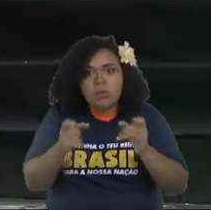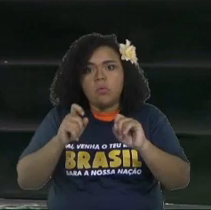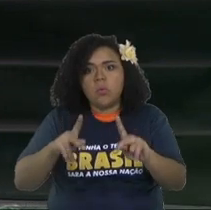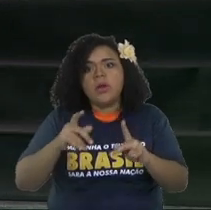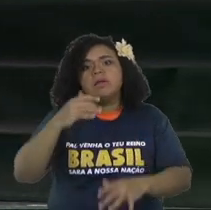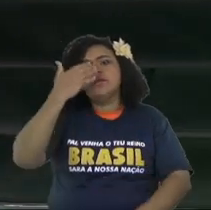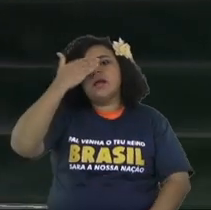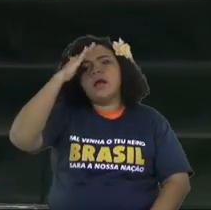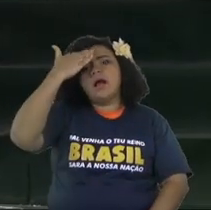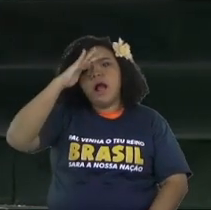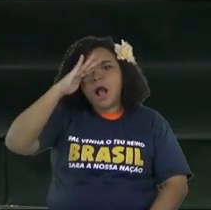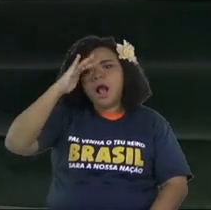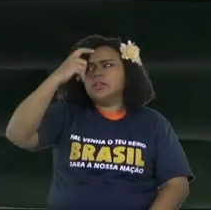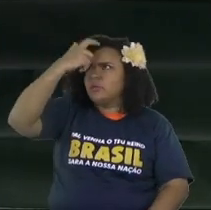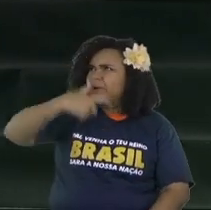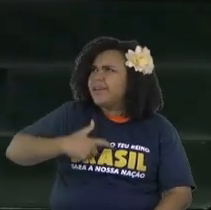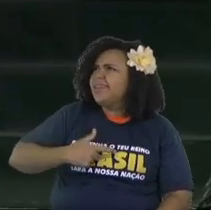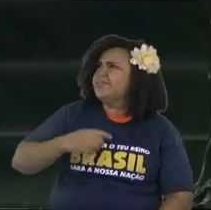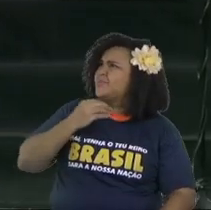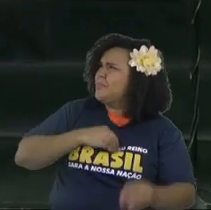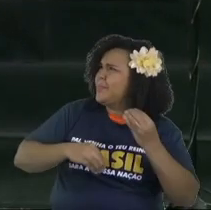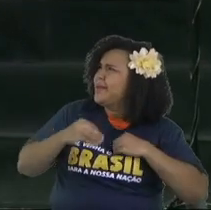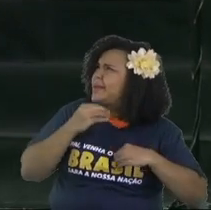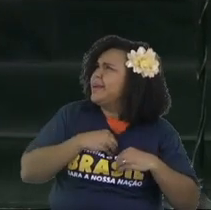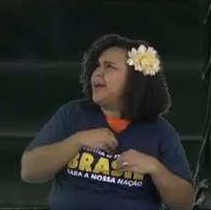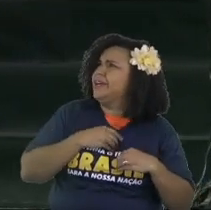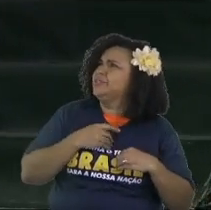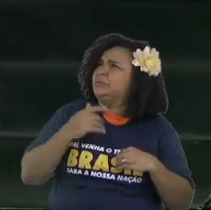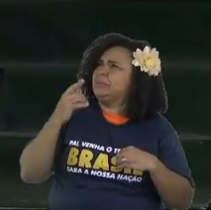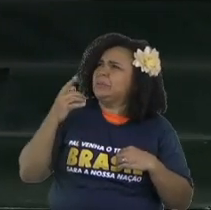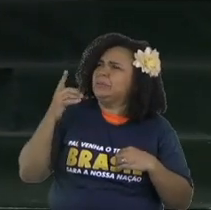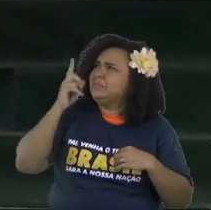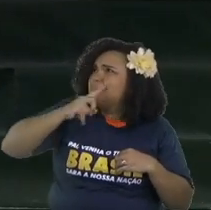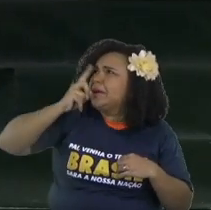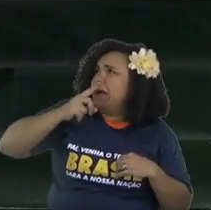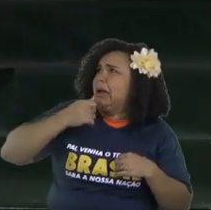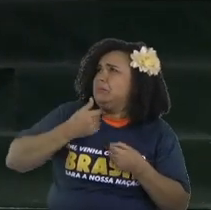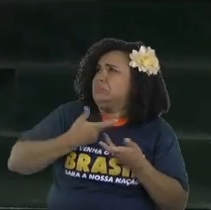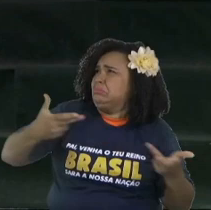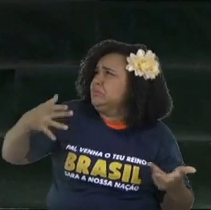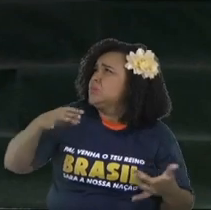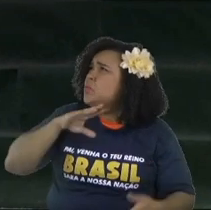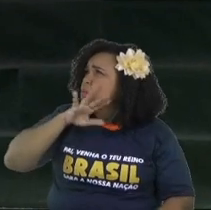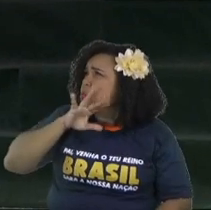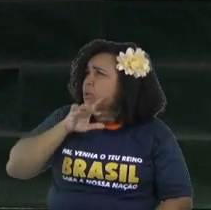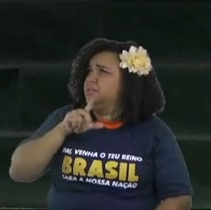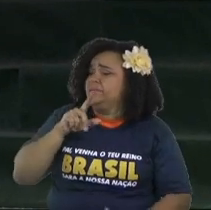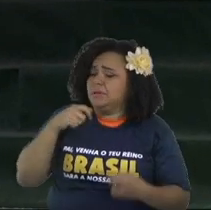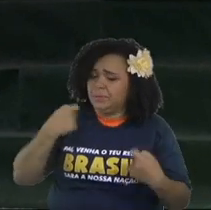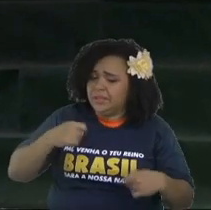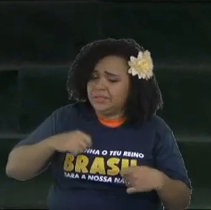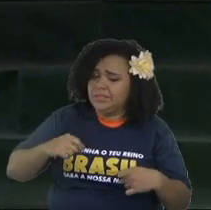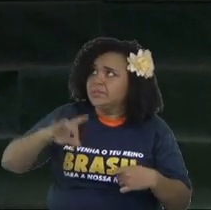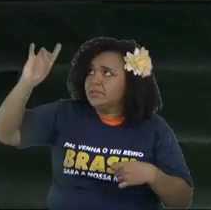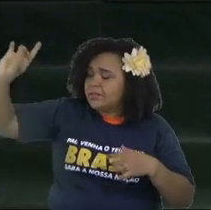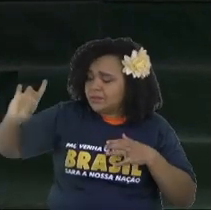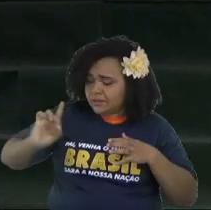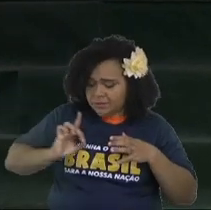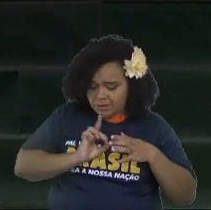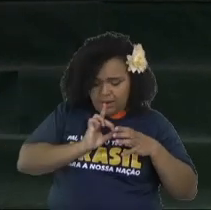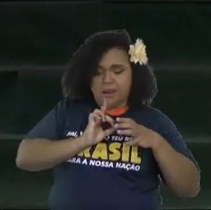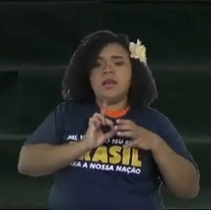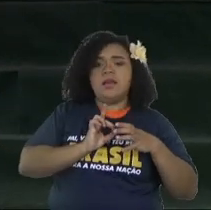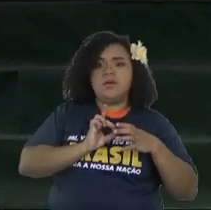Without being poor in the spirit, without understanding your sinful nature, you can't have